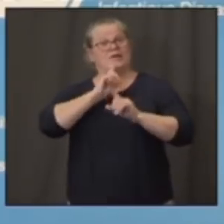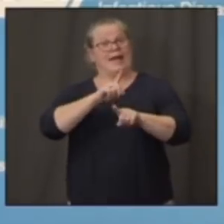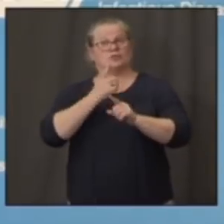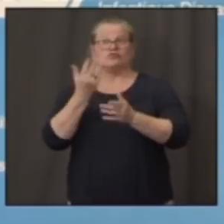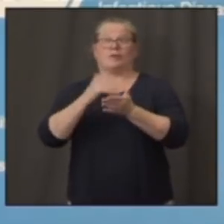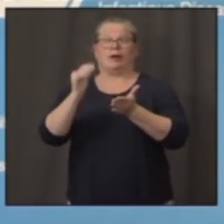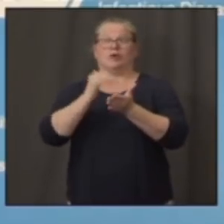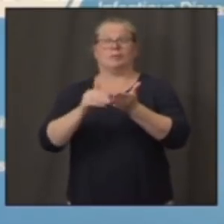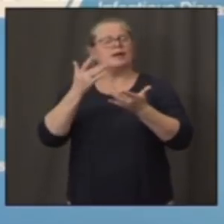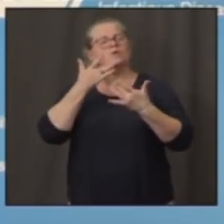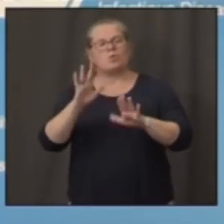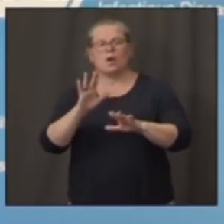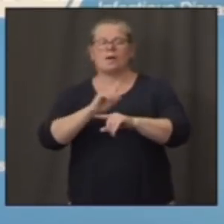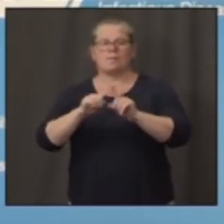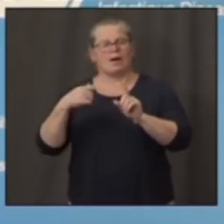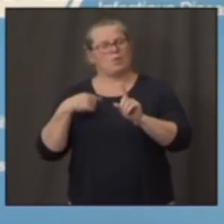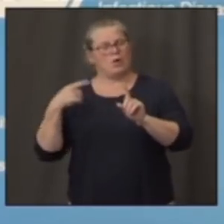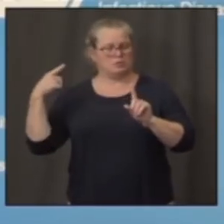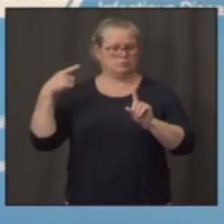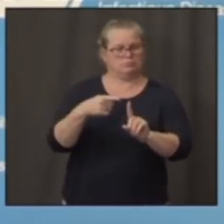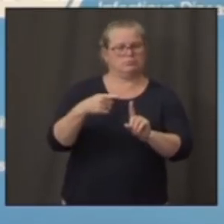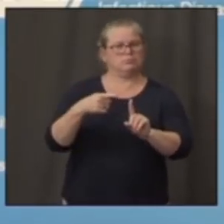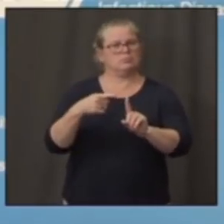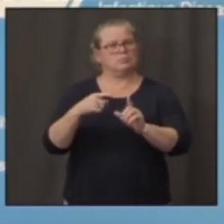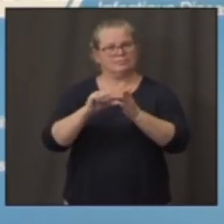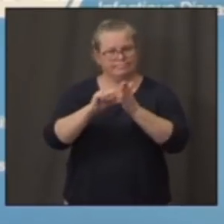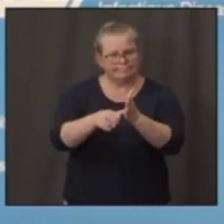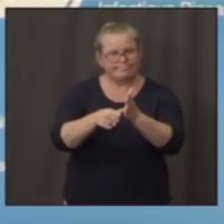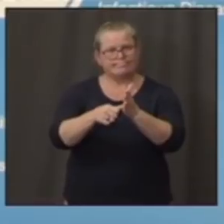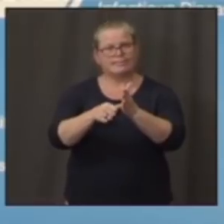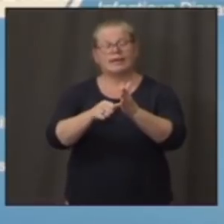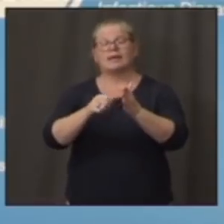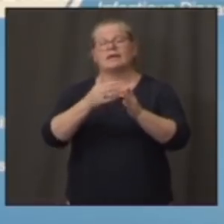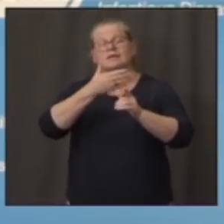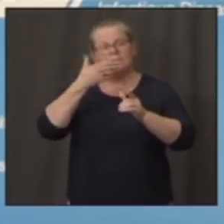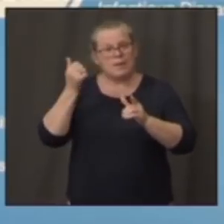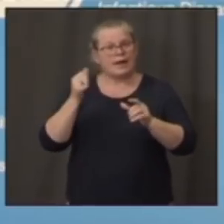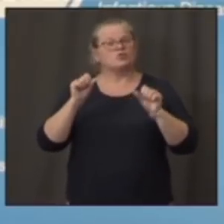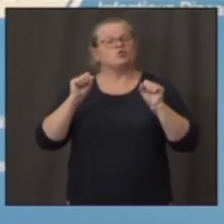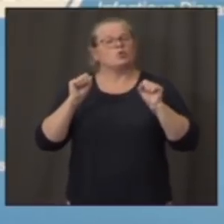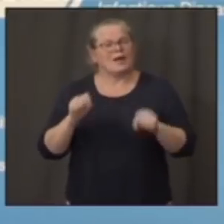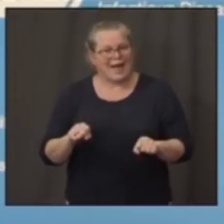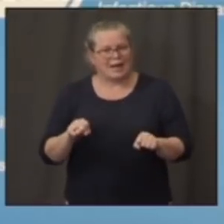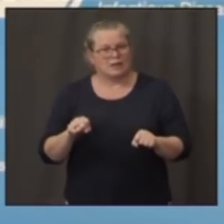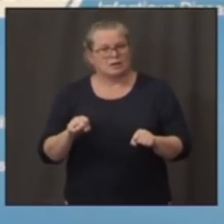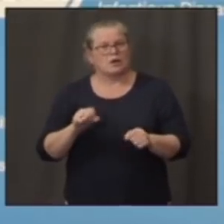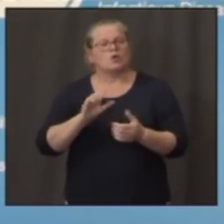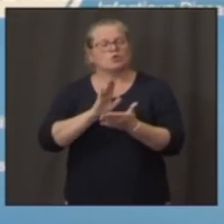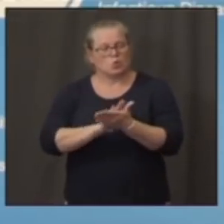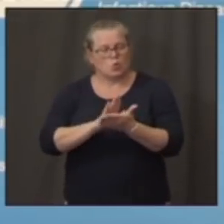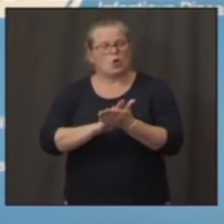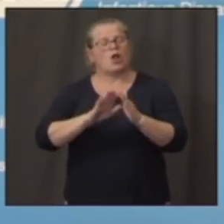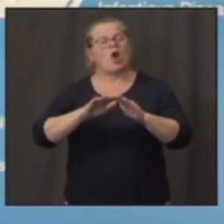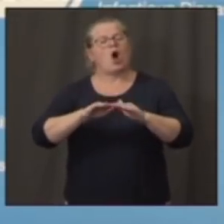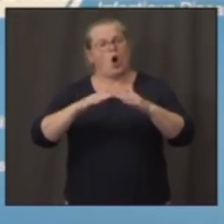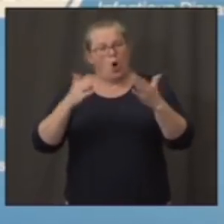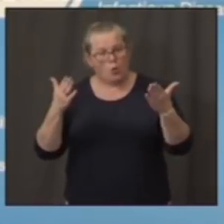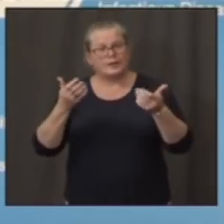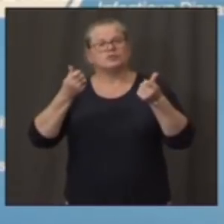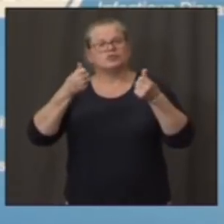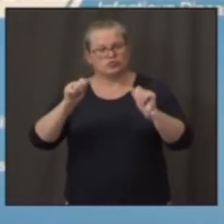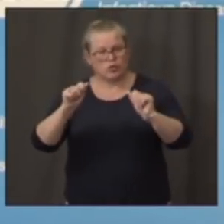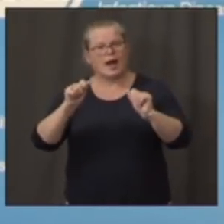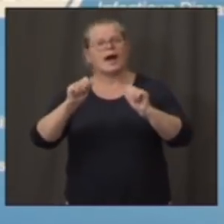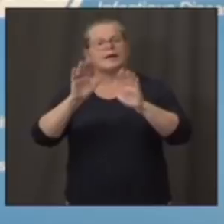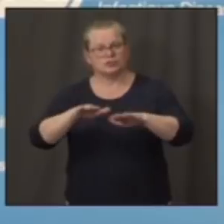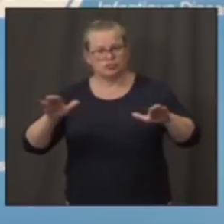position that we take, that to the best of our capability, we should try and get the children back to school for